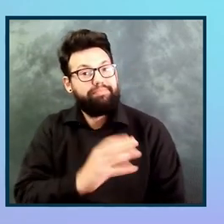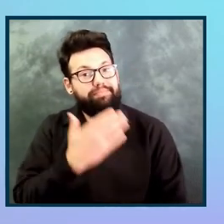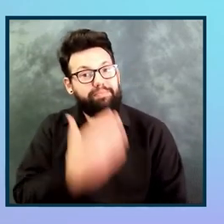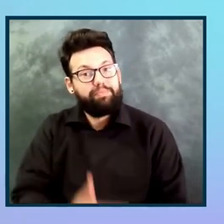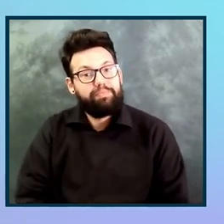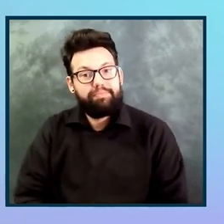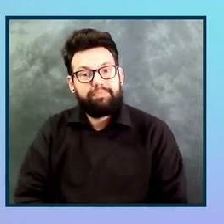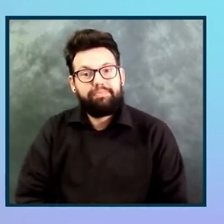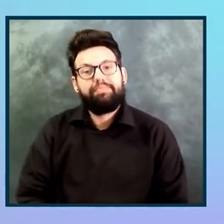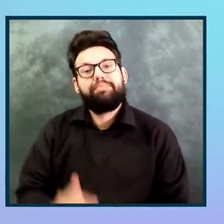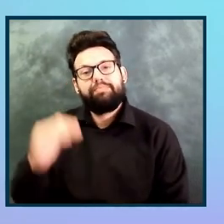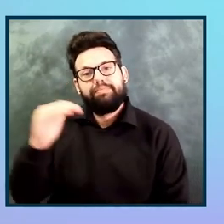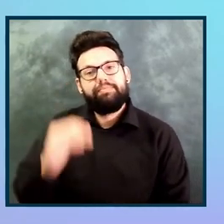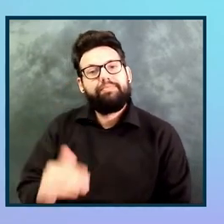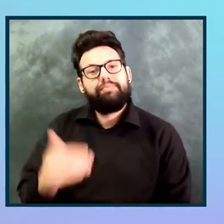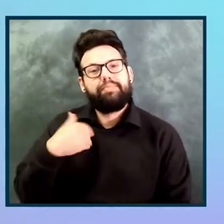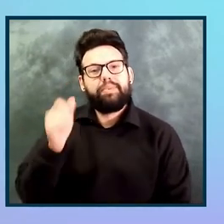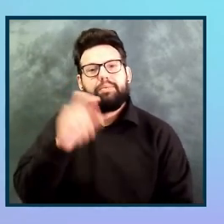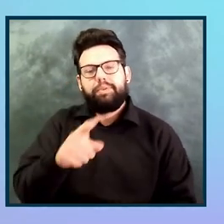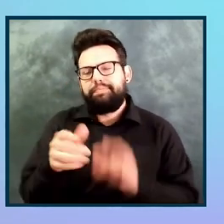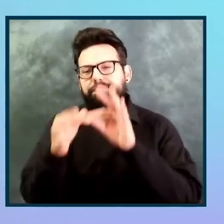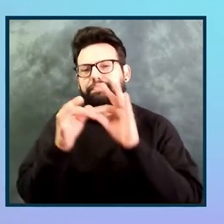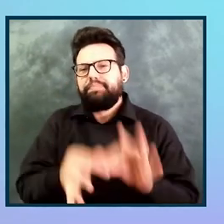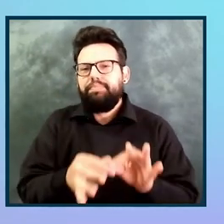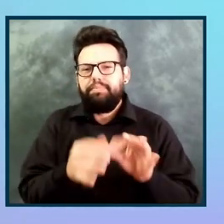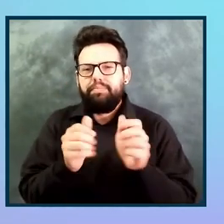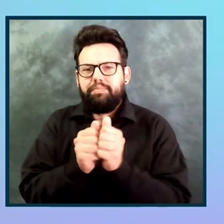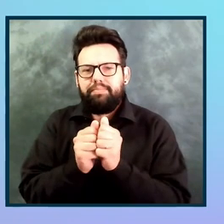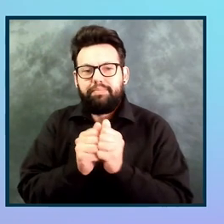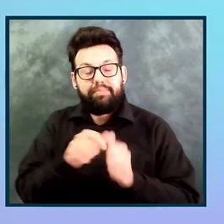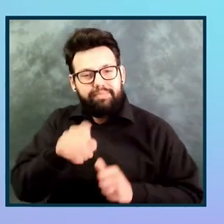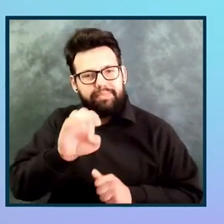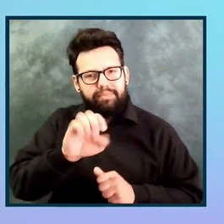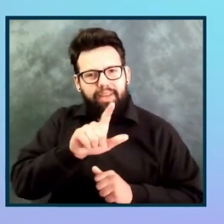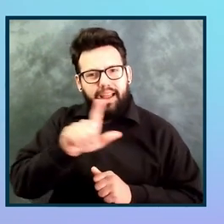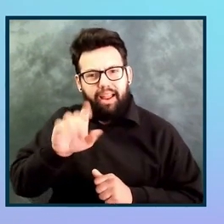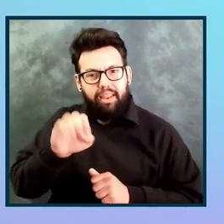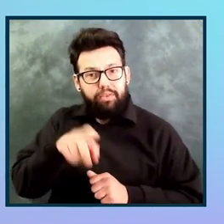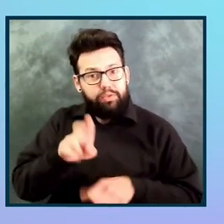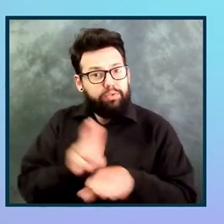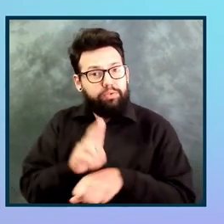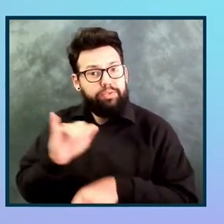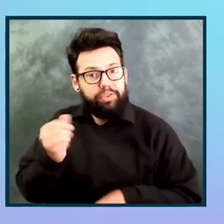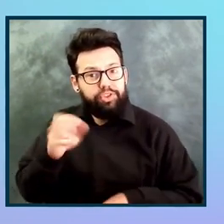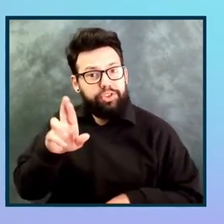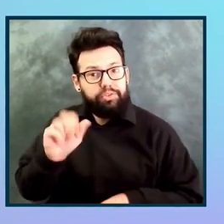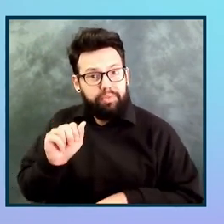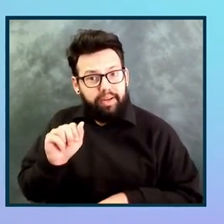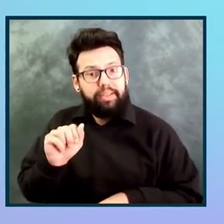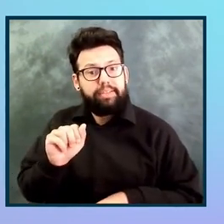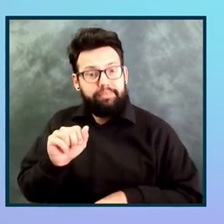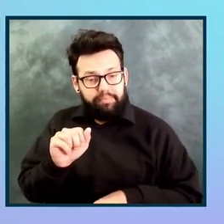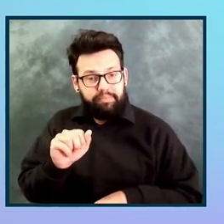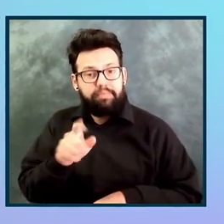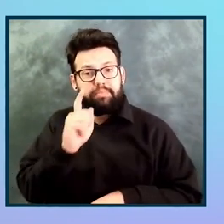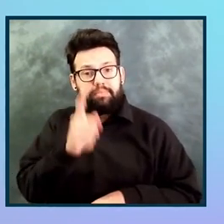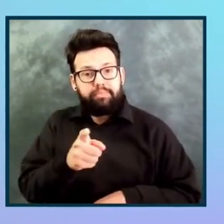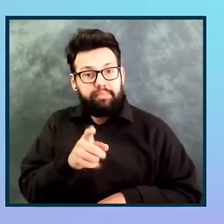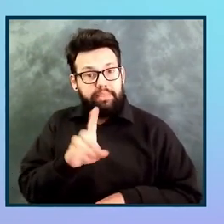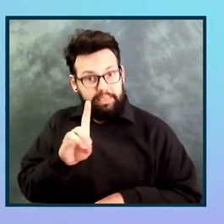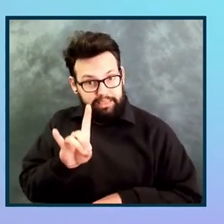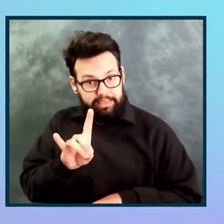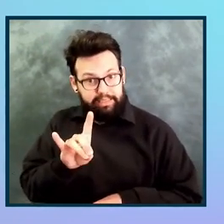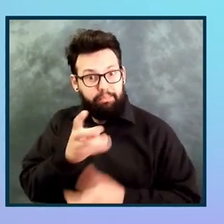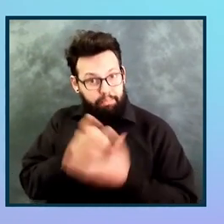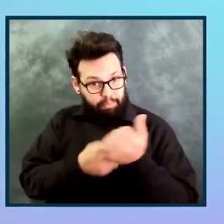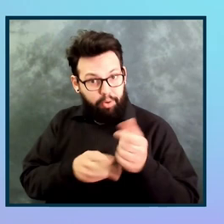All right. So there's a question about, you mentioned, Elle, that you use Jira. Yes. the question is, did both Adobe and